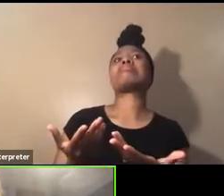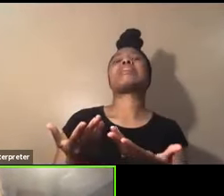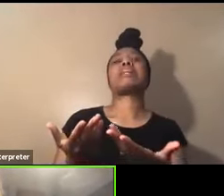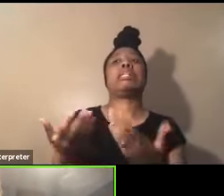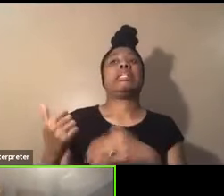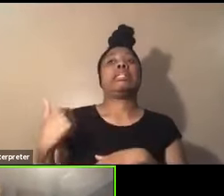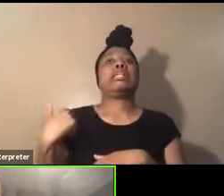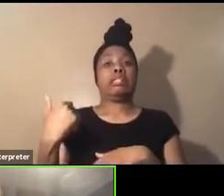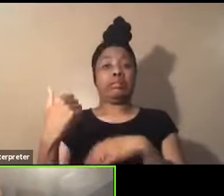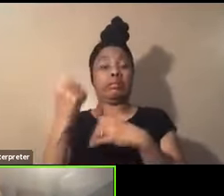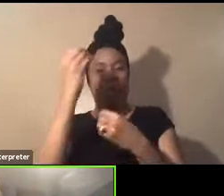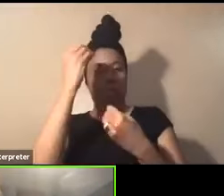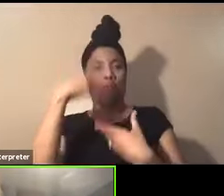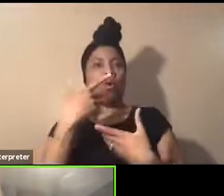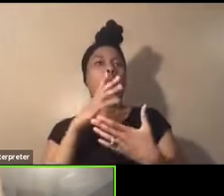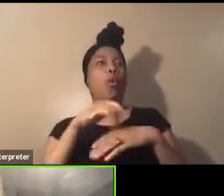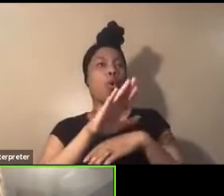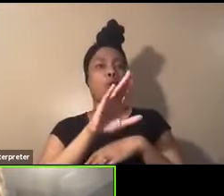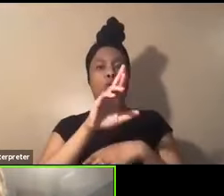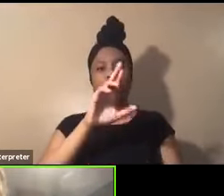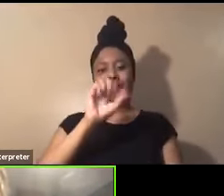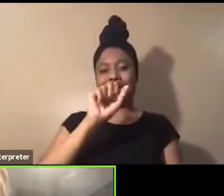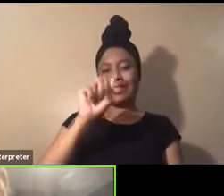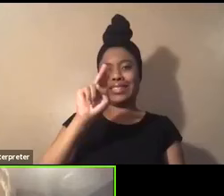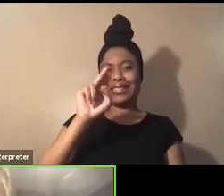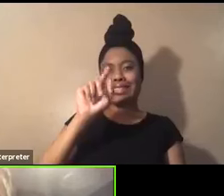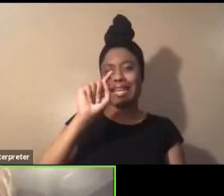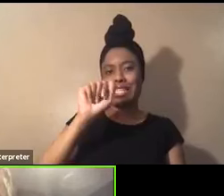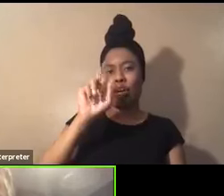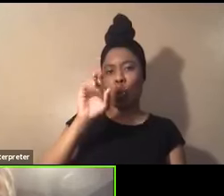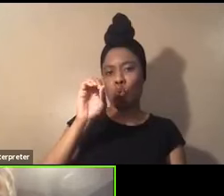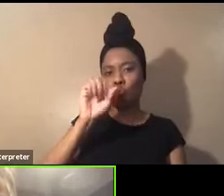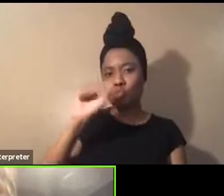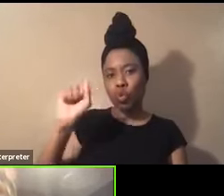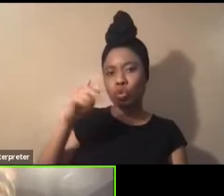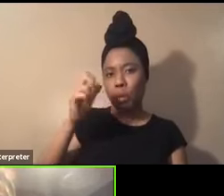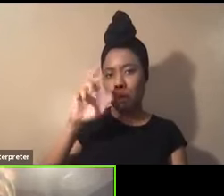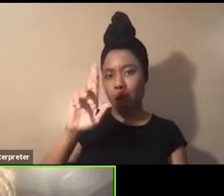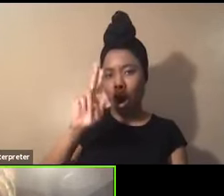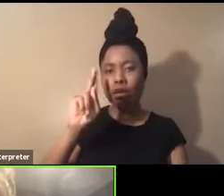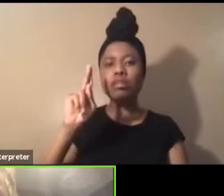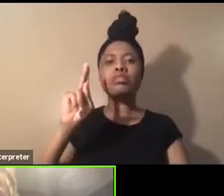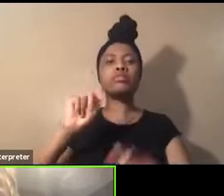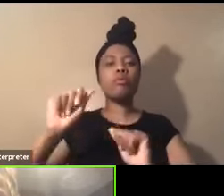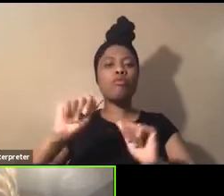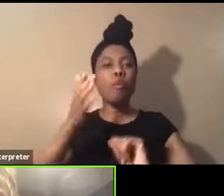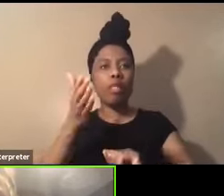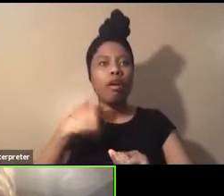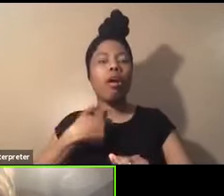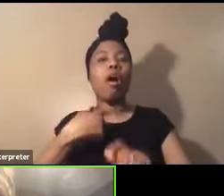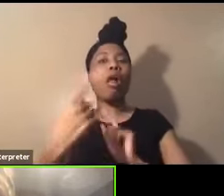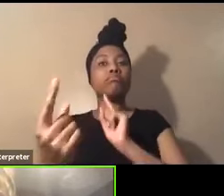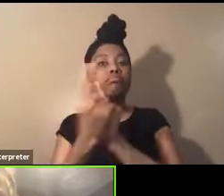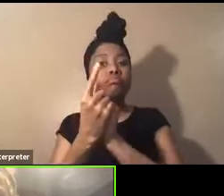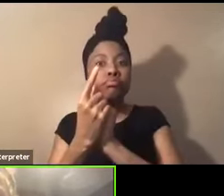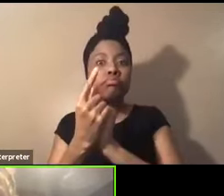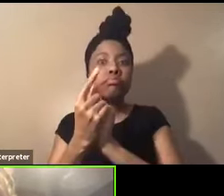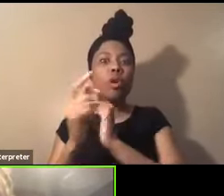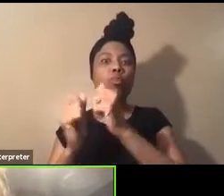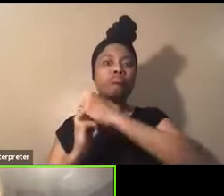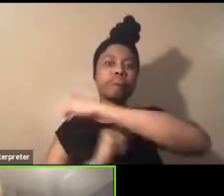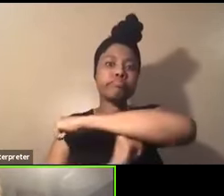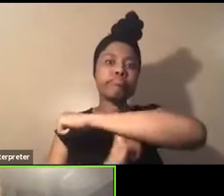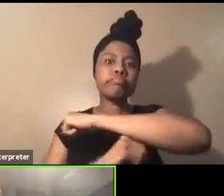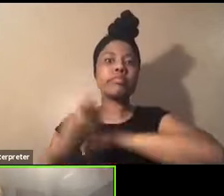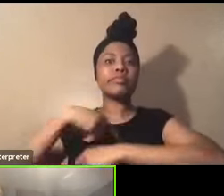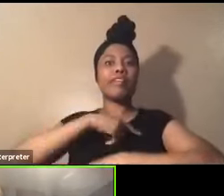to Santa Rosa Parks, to La Reforma, the projects over there. And that's where I met the foundation of